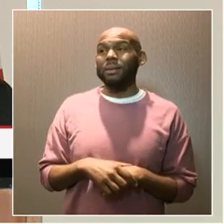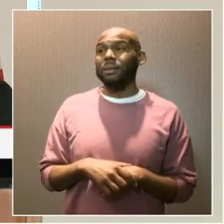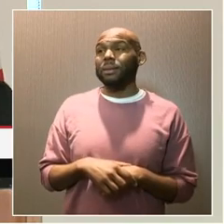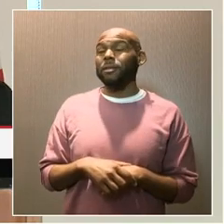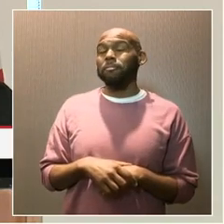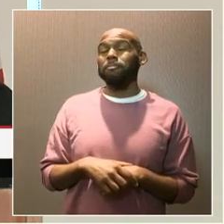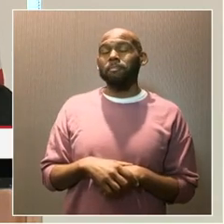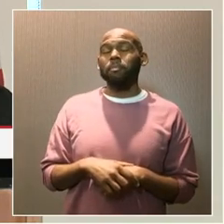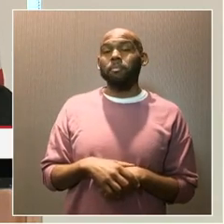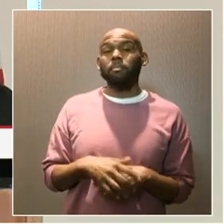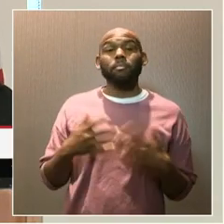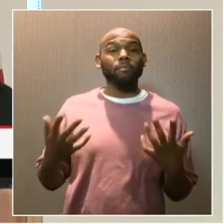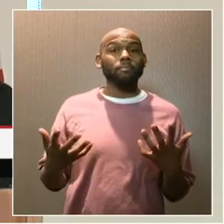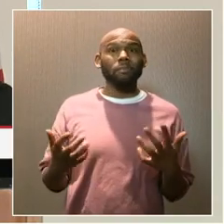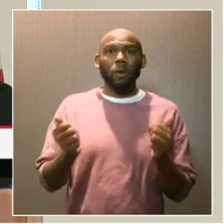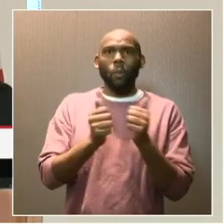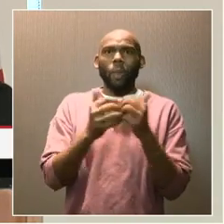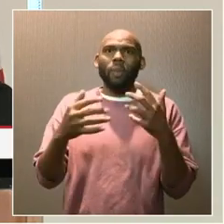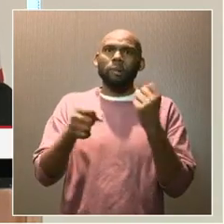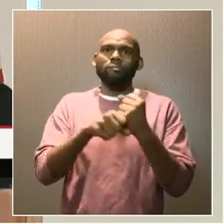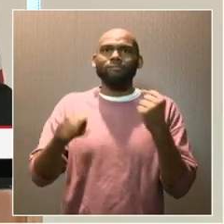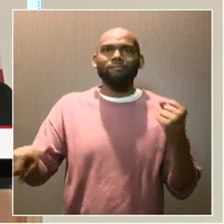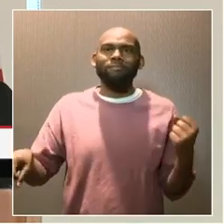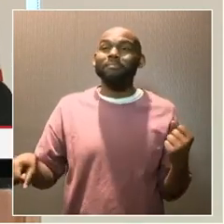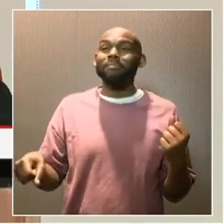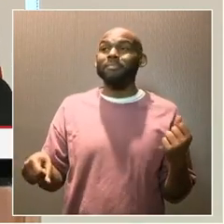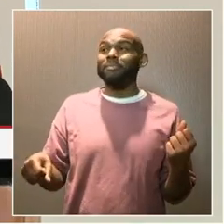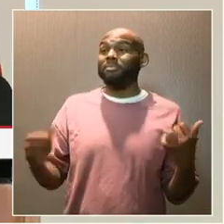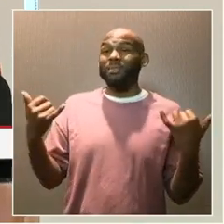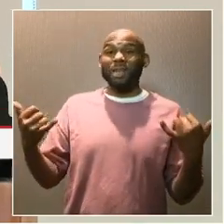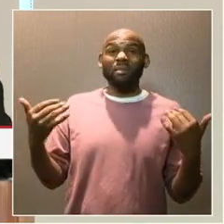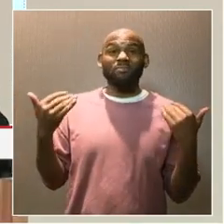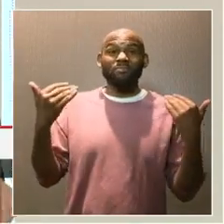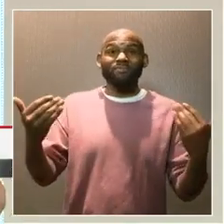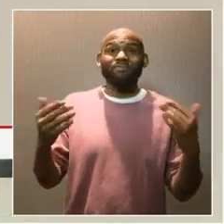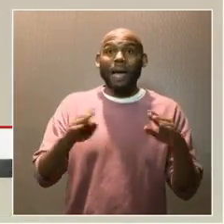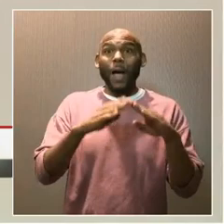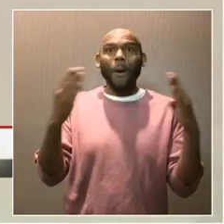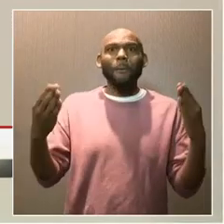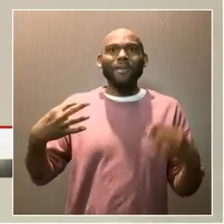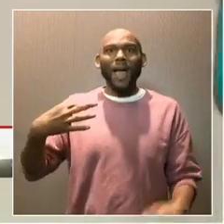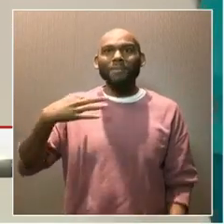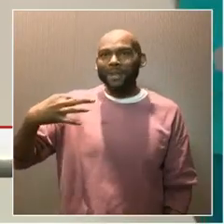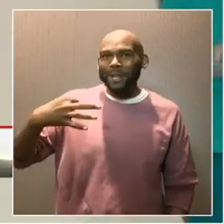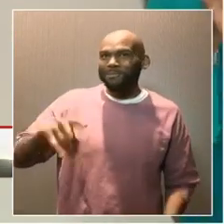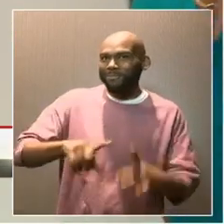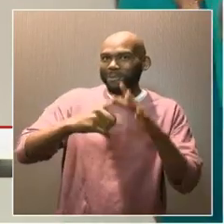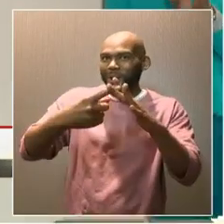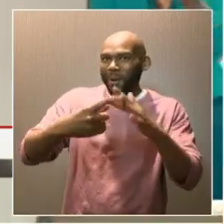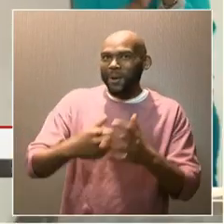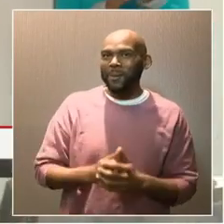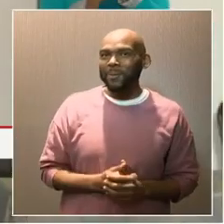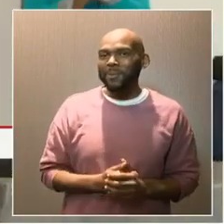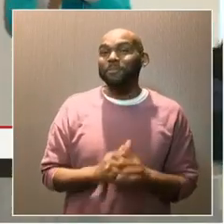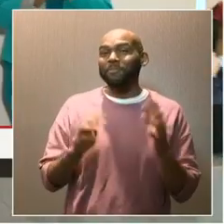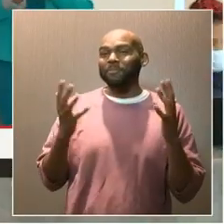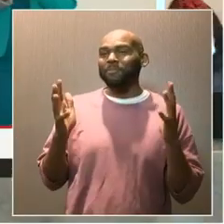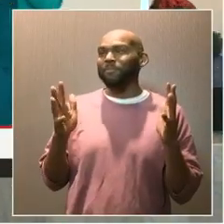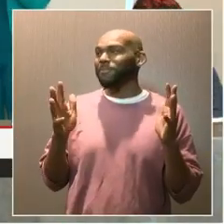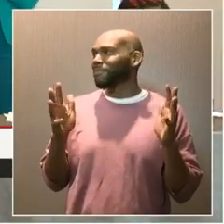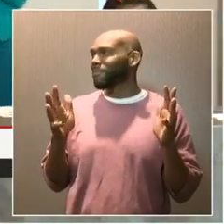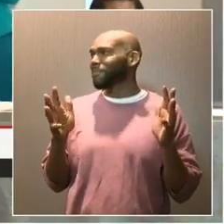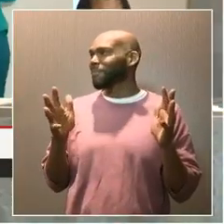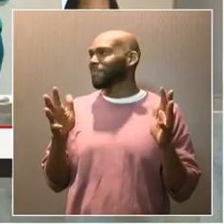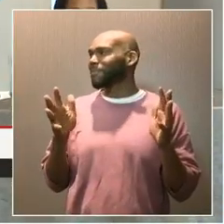two programs. So without further ado, Theanie Freeman, let's go ahead and open this application. The application is now open,